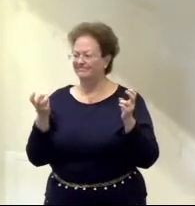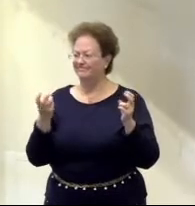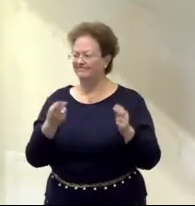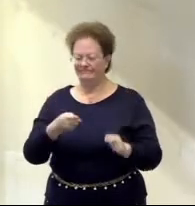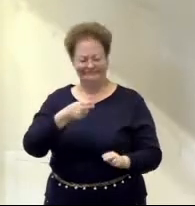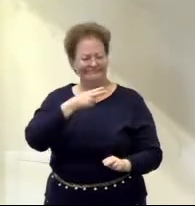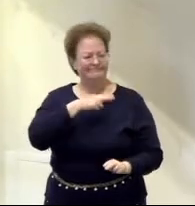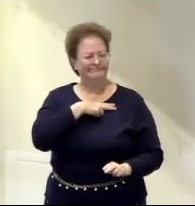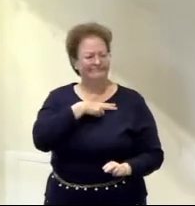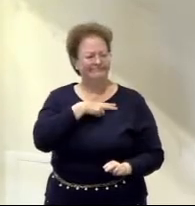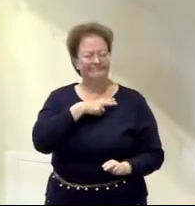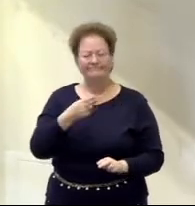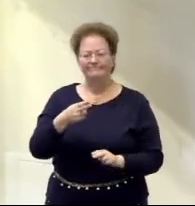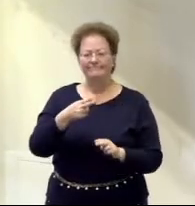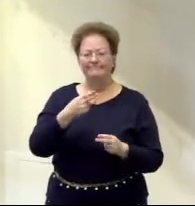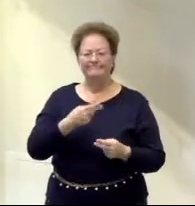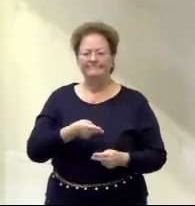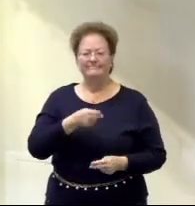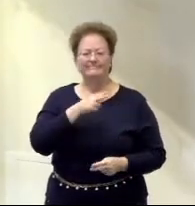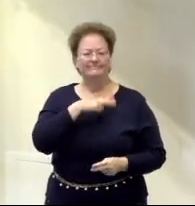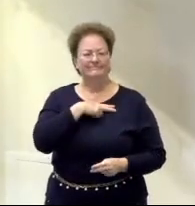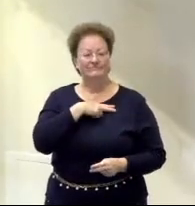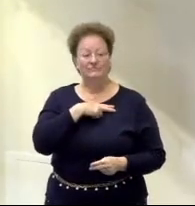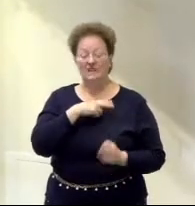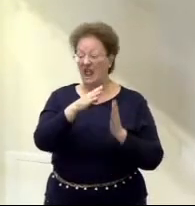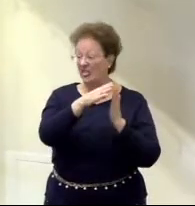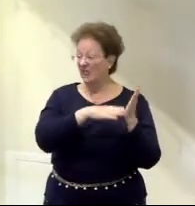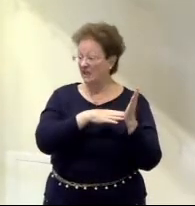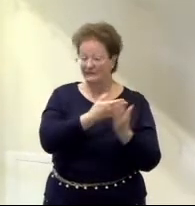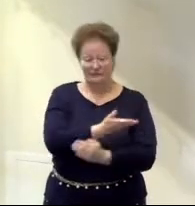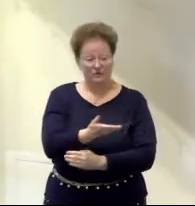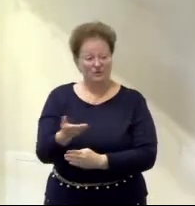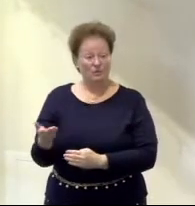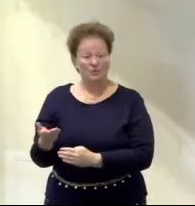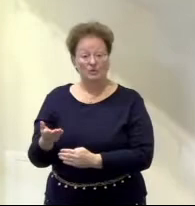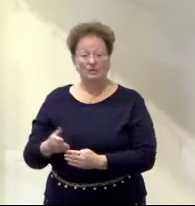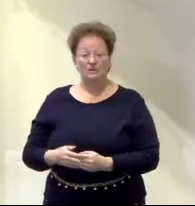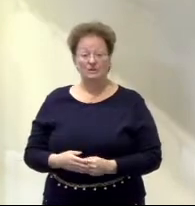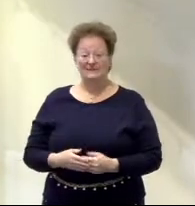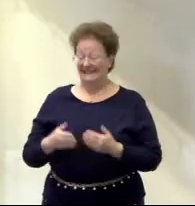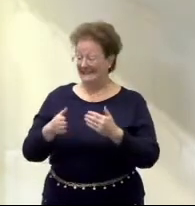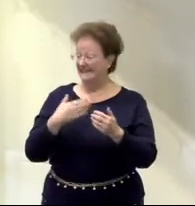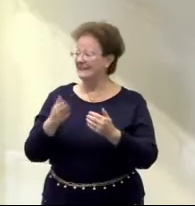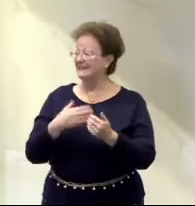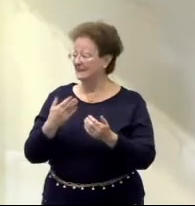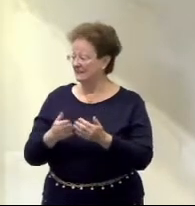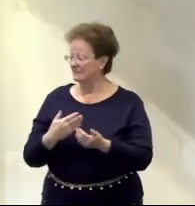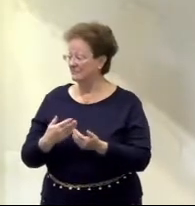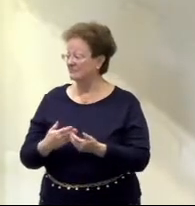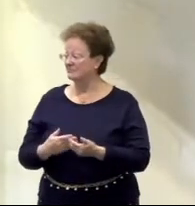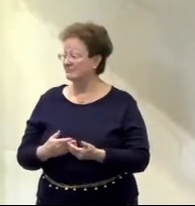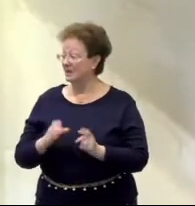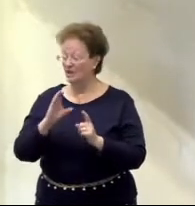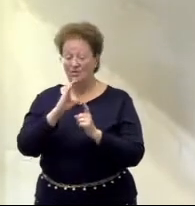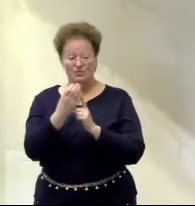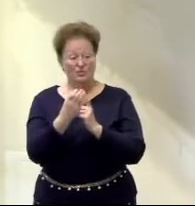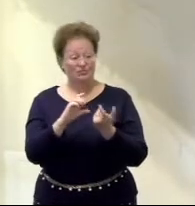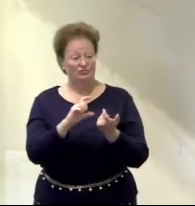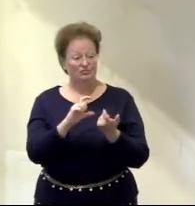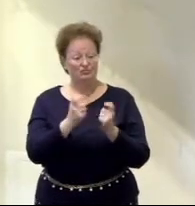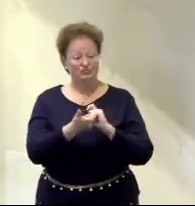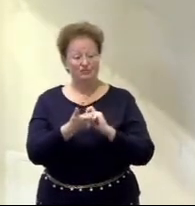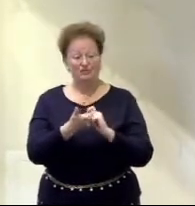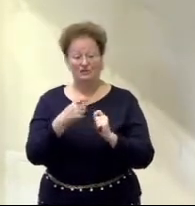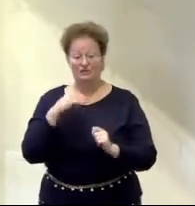And I just want to throw out a list for you to see how easy our culture can shape and form our